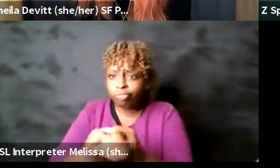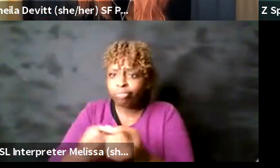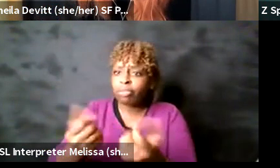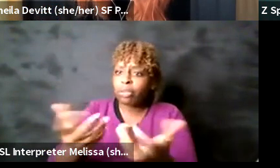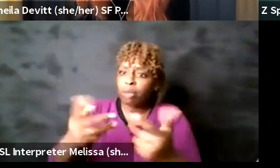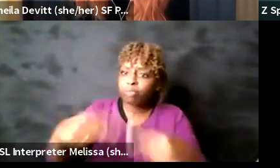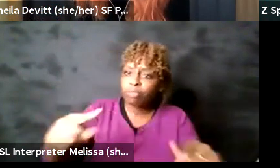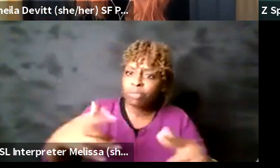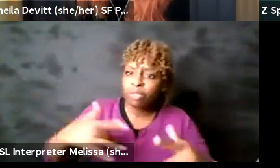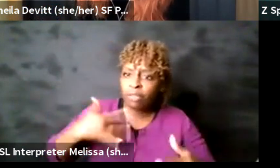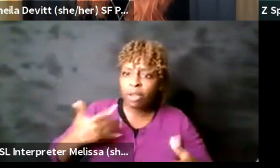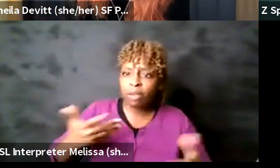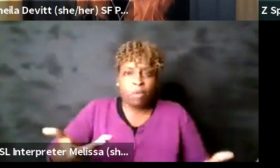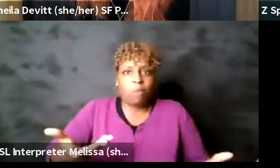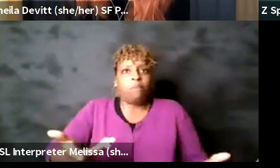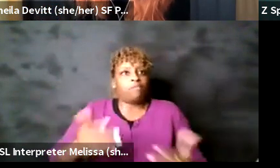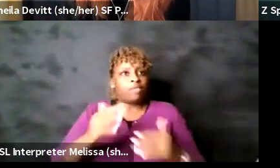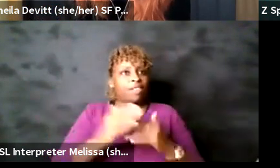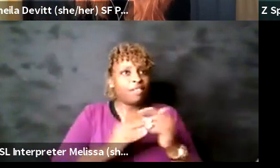have an enjoyable experience